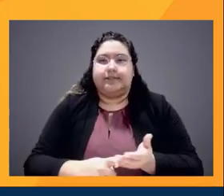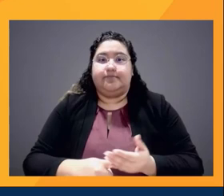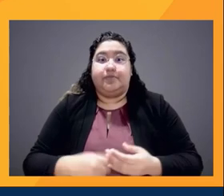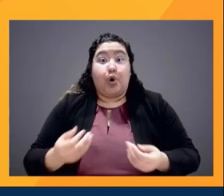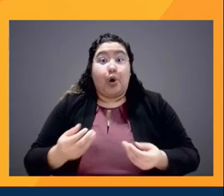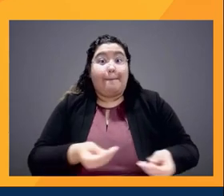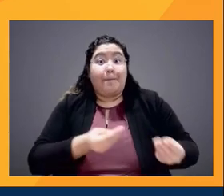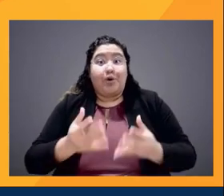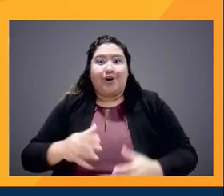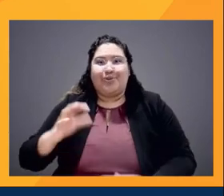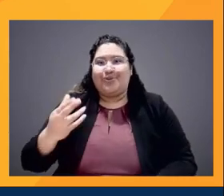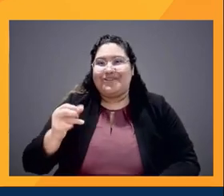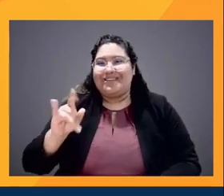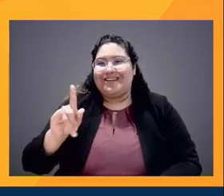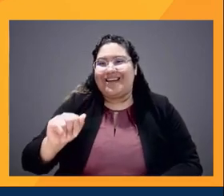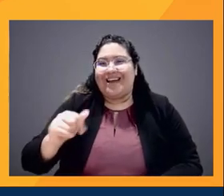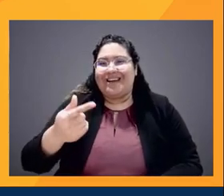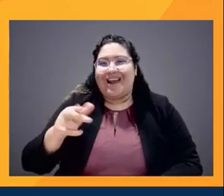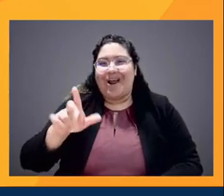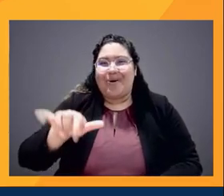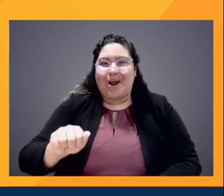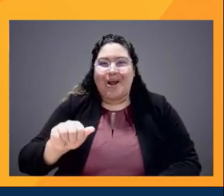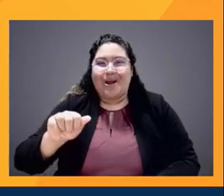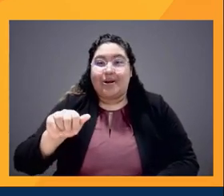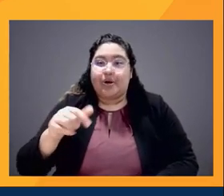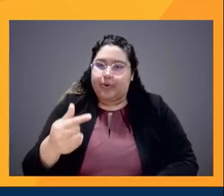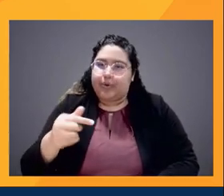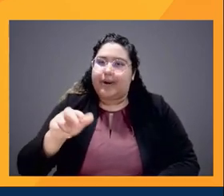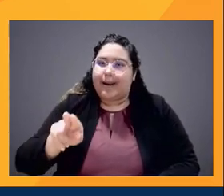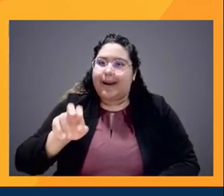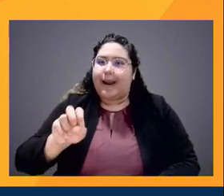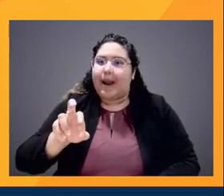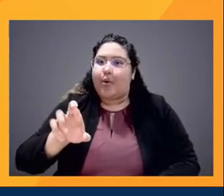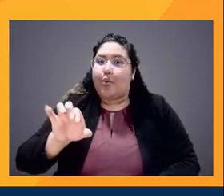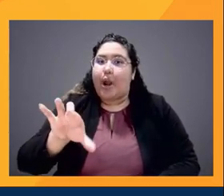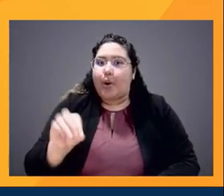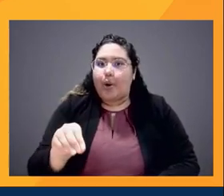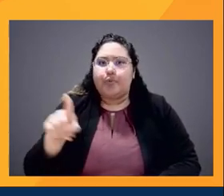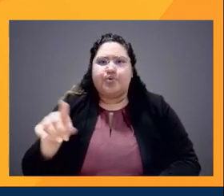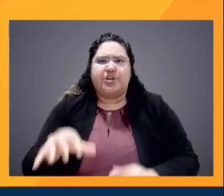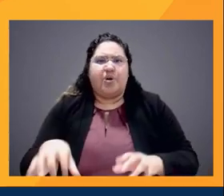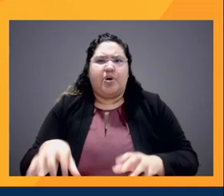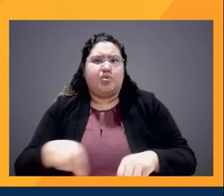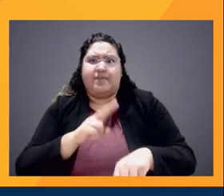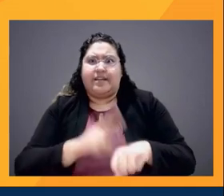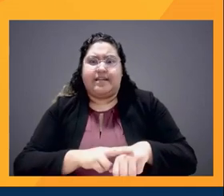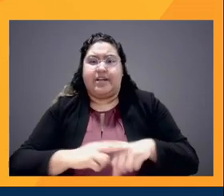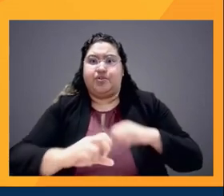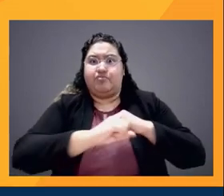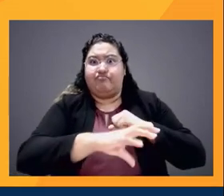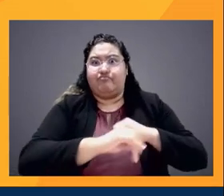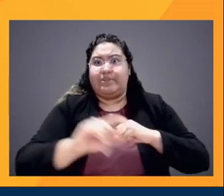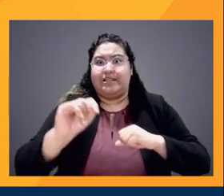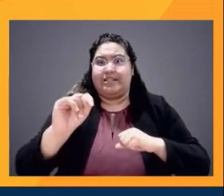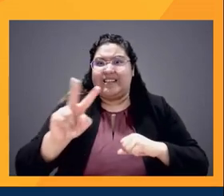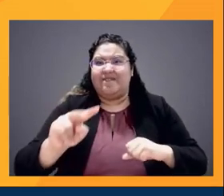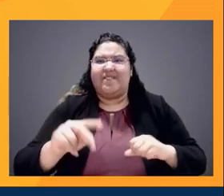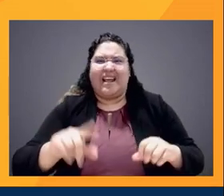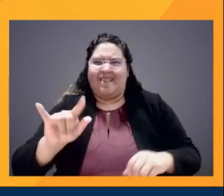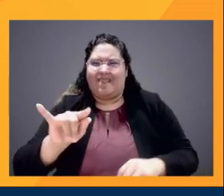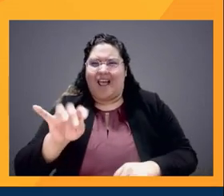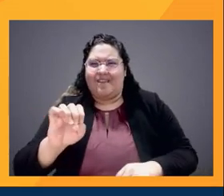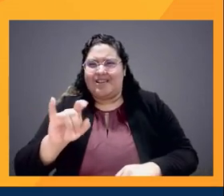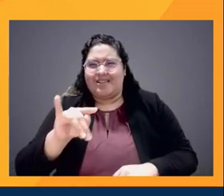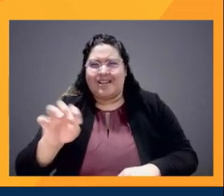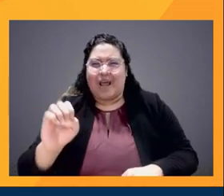show, The List. She's an Emmy nominee, a published writer, an actor, and a producer. Please welcome